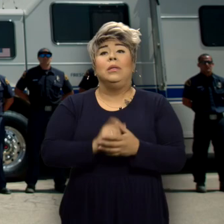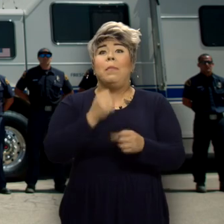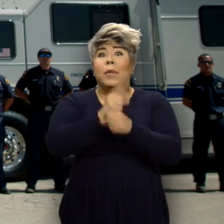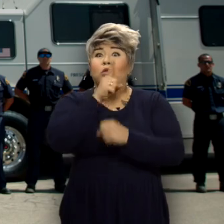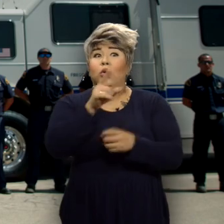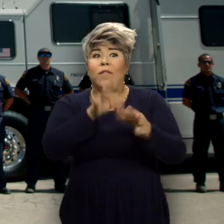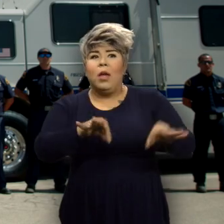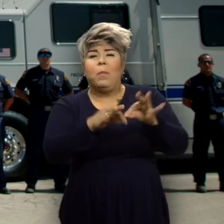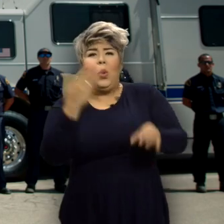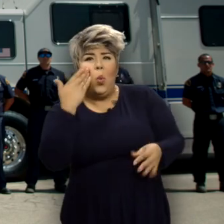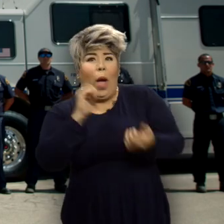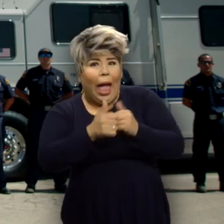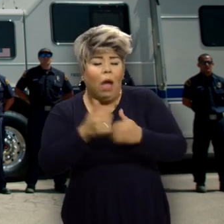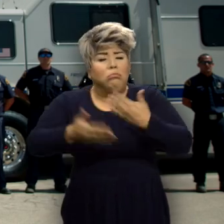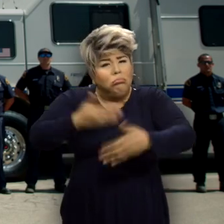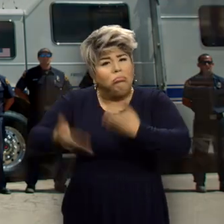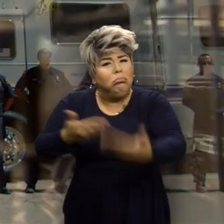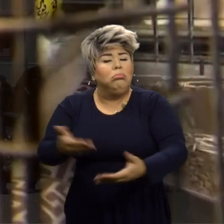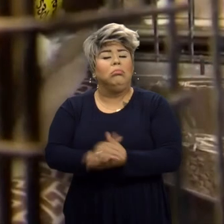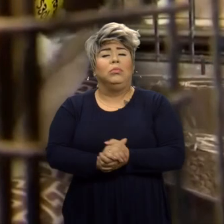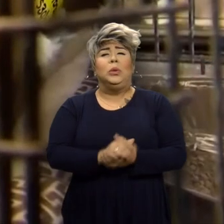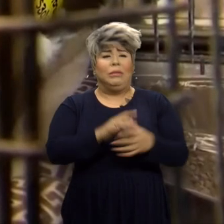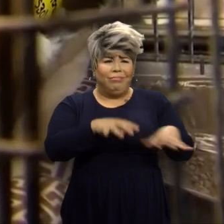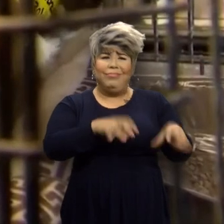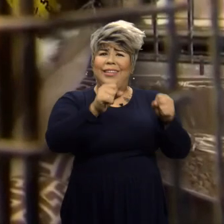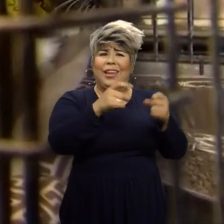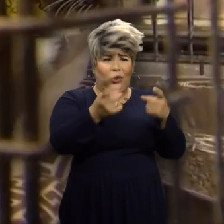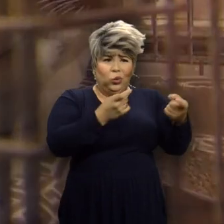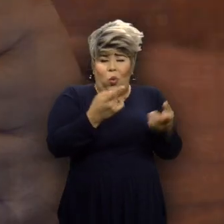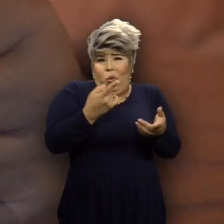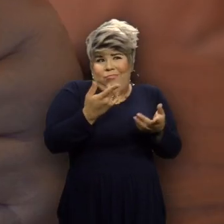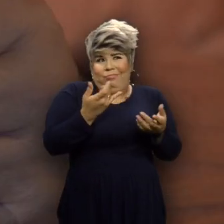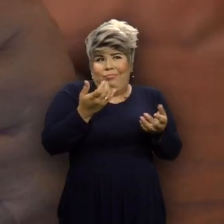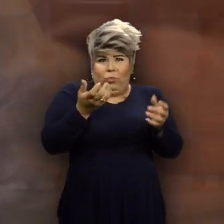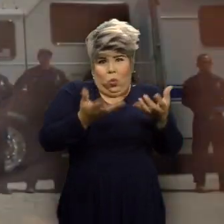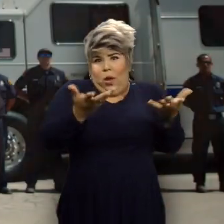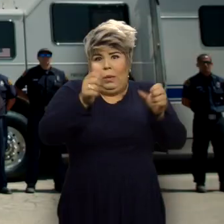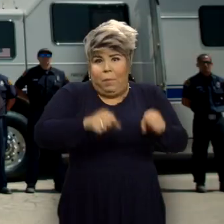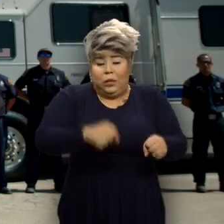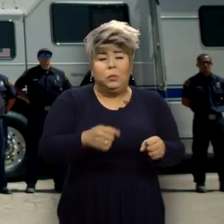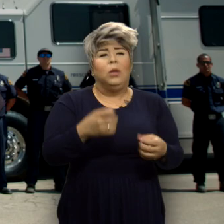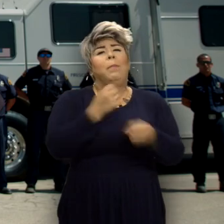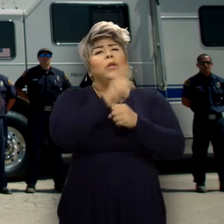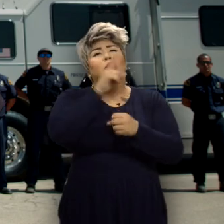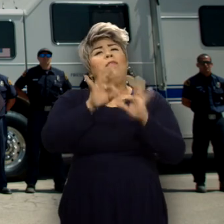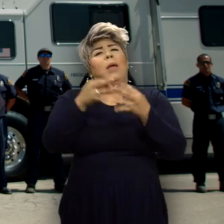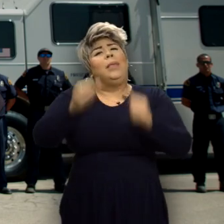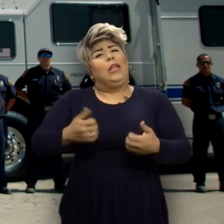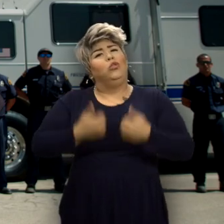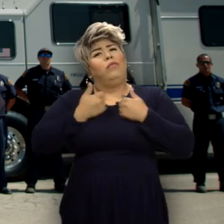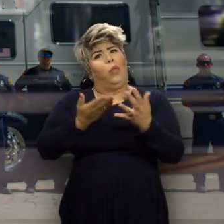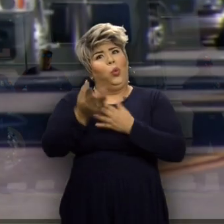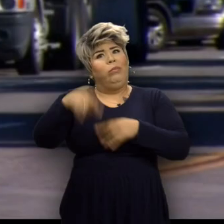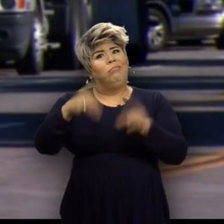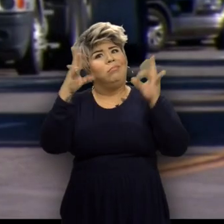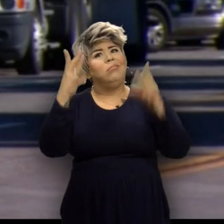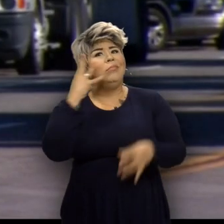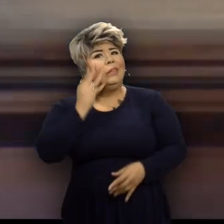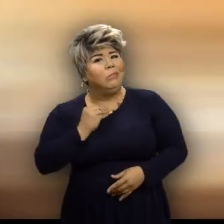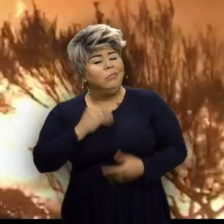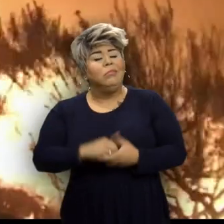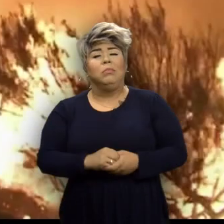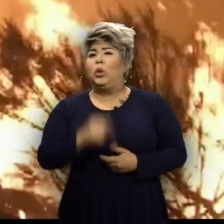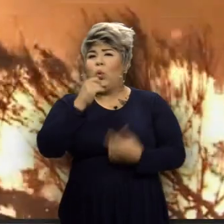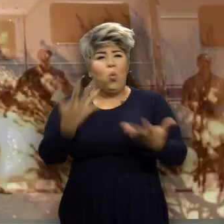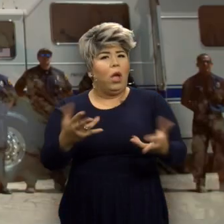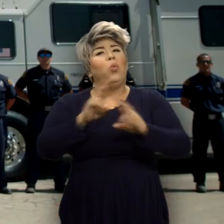Make sure your family knows what to do. Take control of what you can do to build your family's ability to survive a disaster